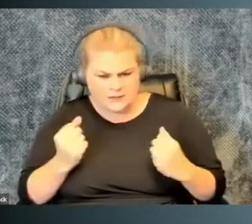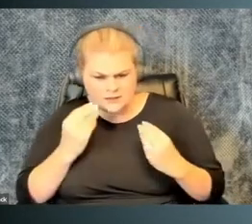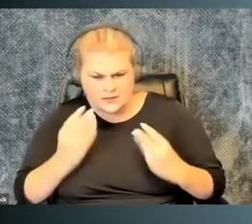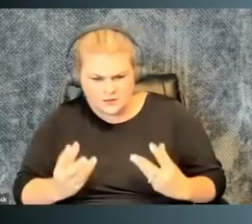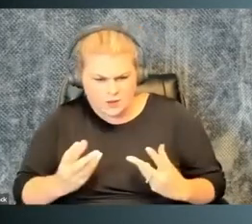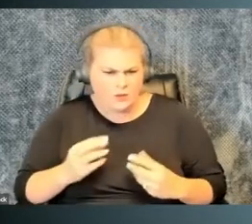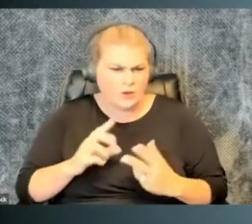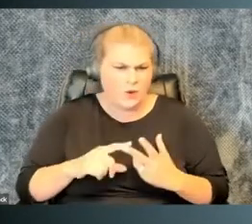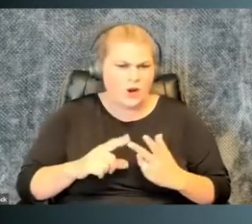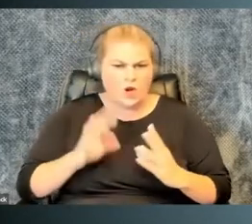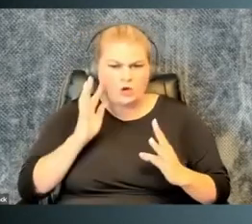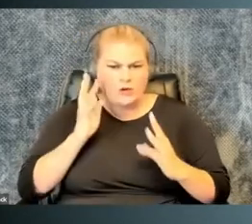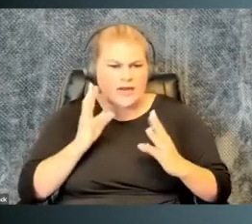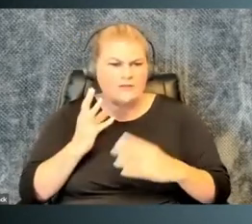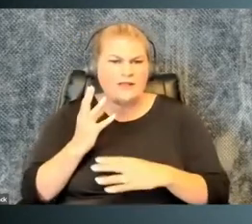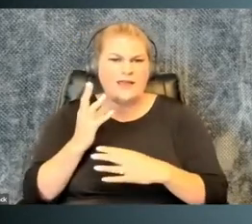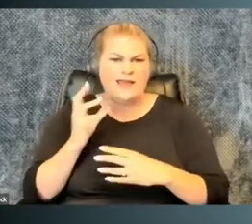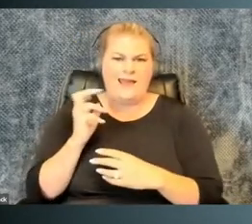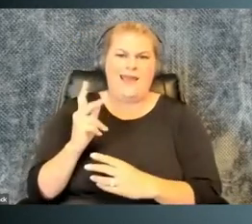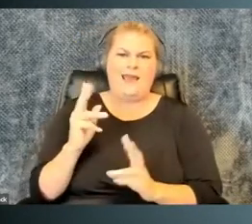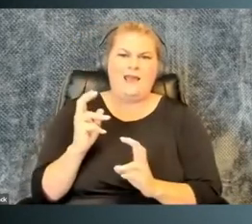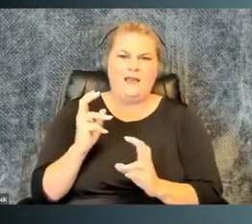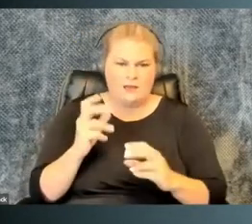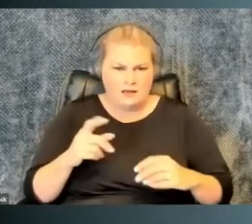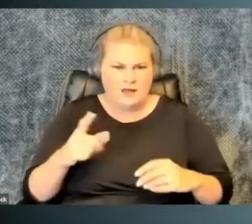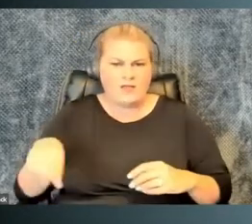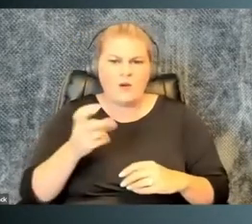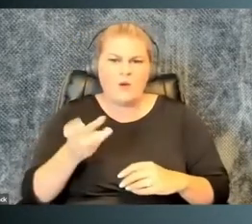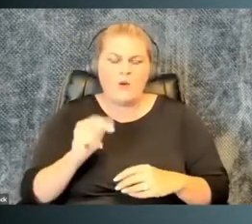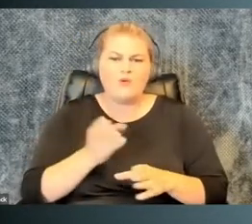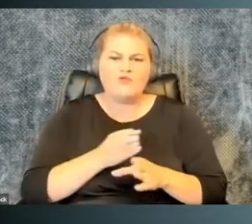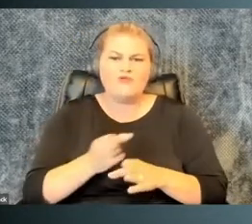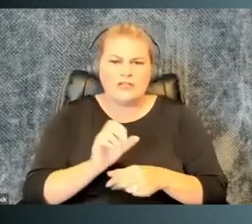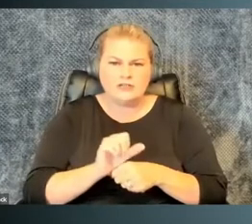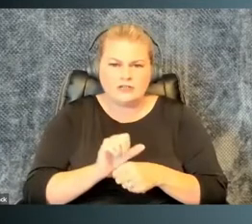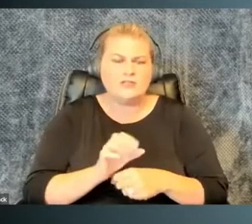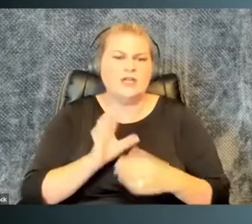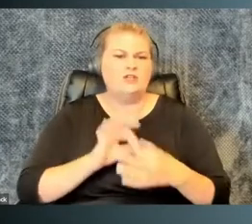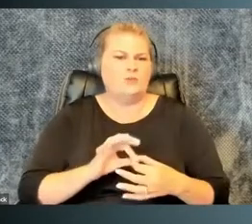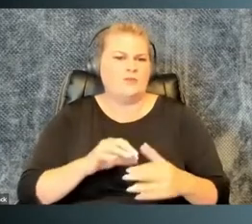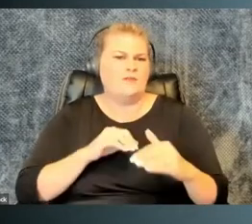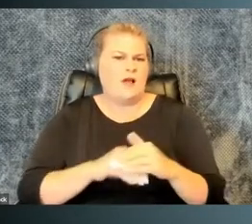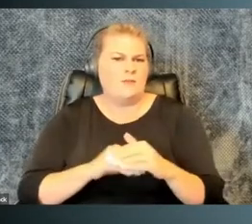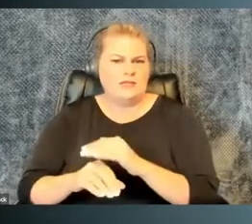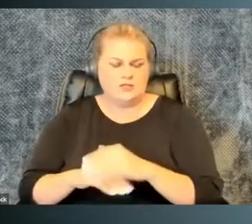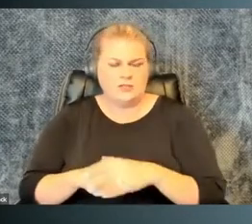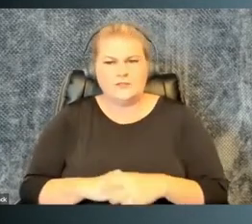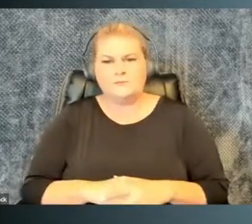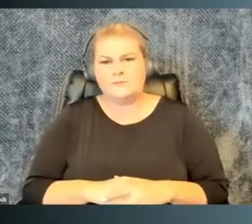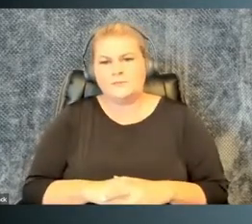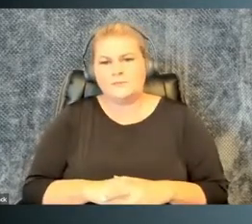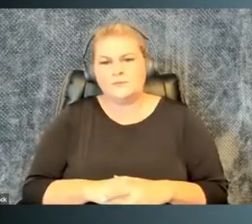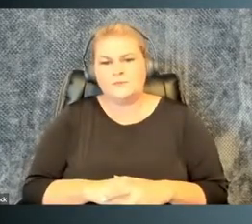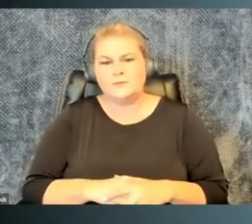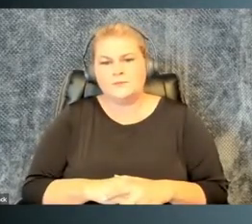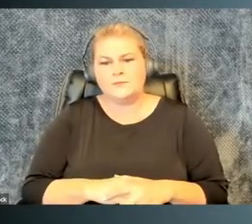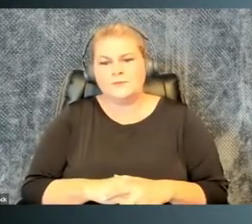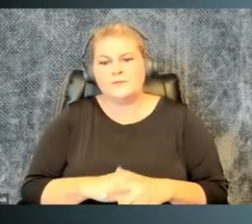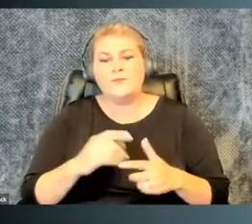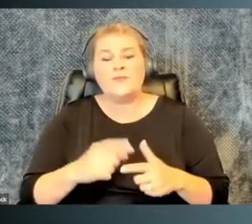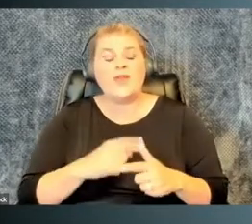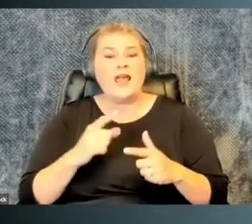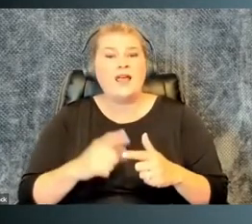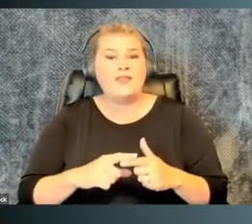disclosure, or having to creatively hack their own careers in terms of accommodations,